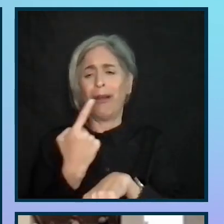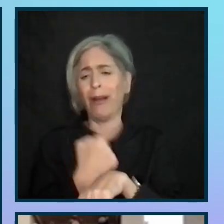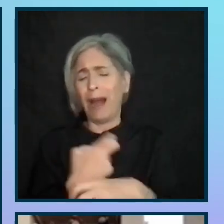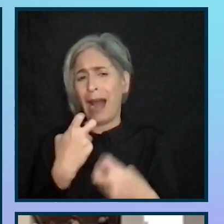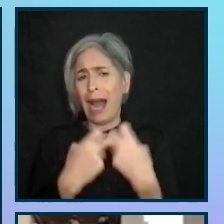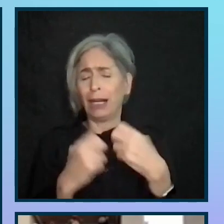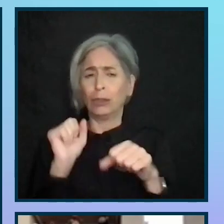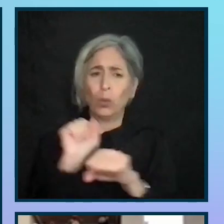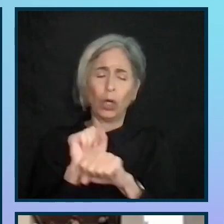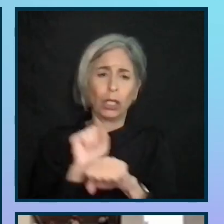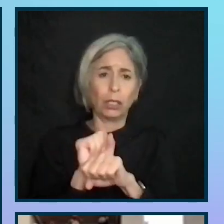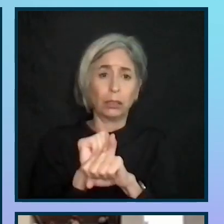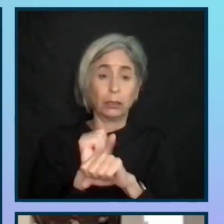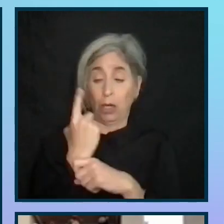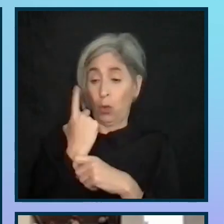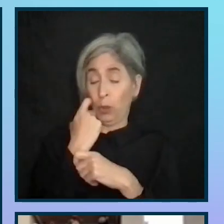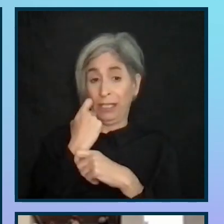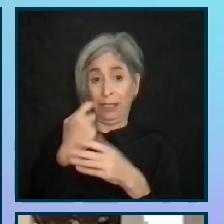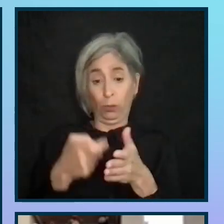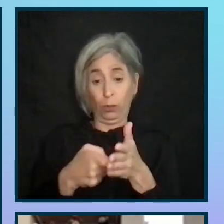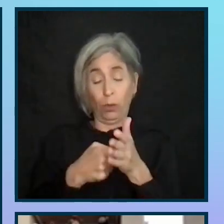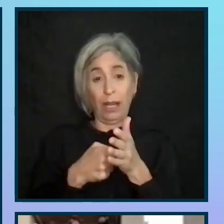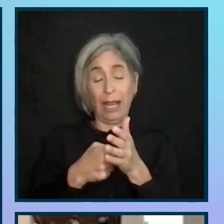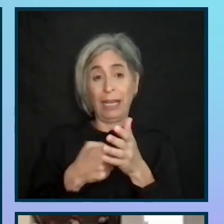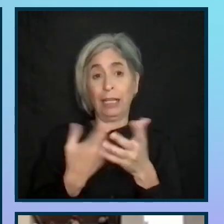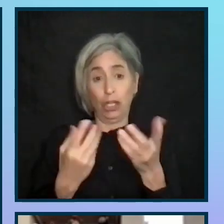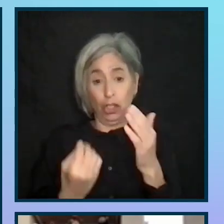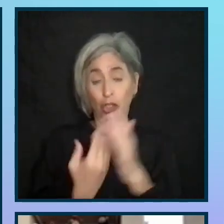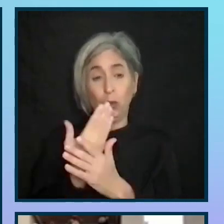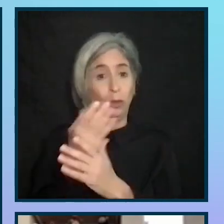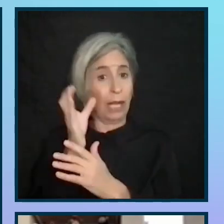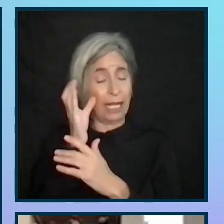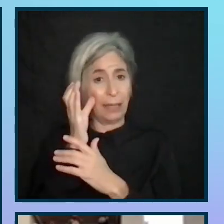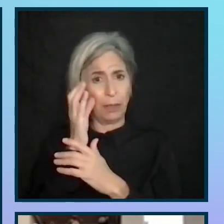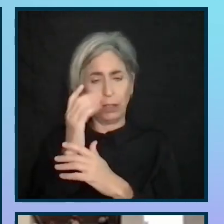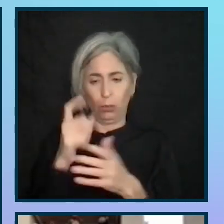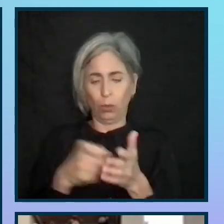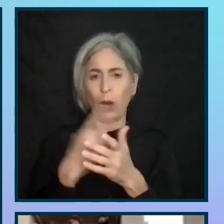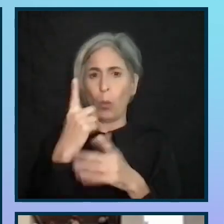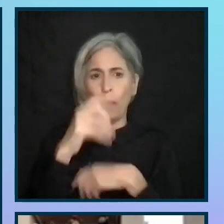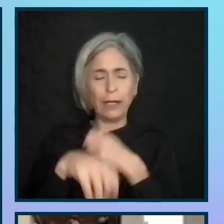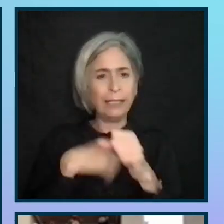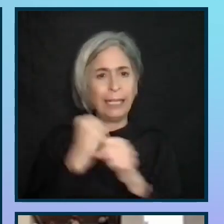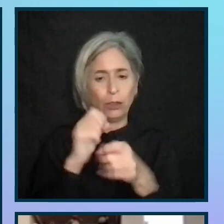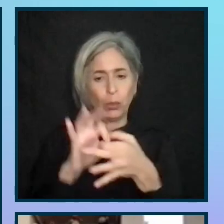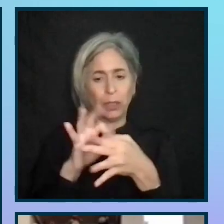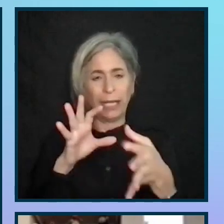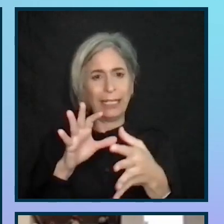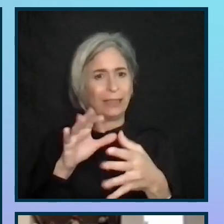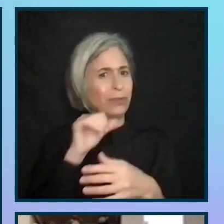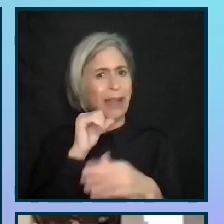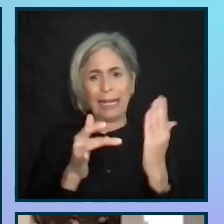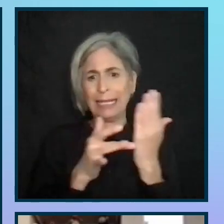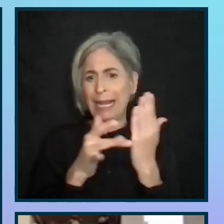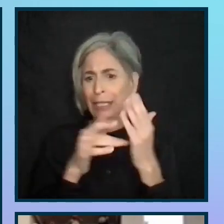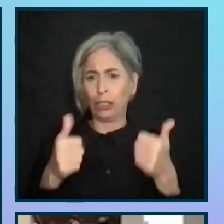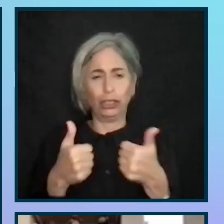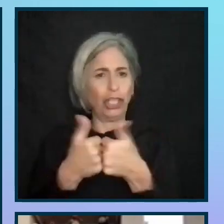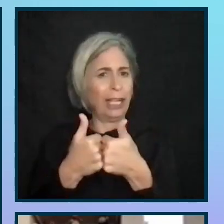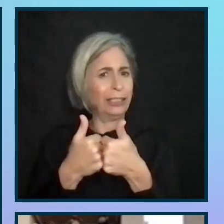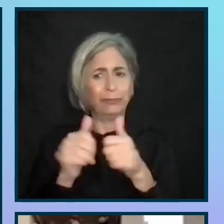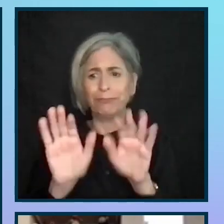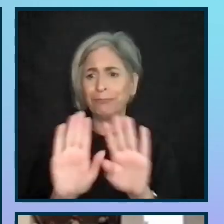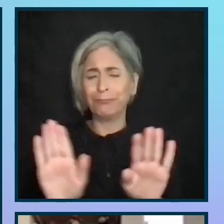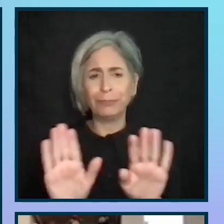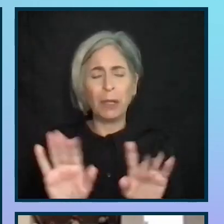we have recently launched something that has taken a year to release. Not because it was a technical challenge, or indeed a huge bureaucratic problem,